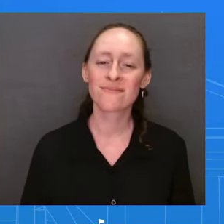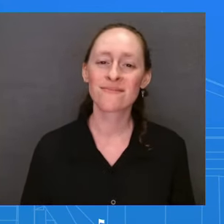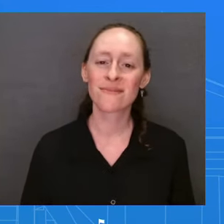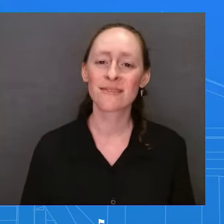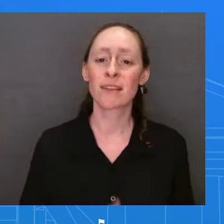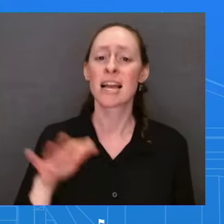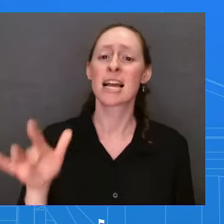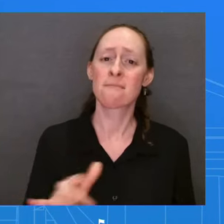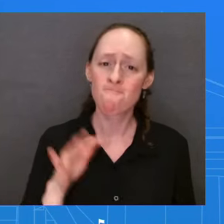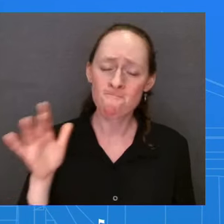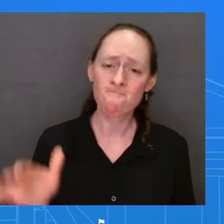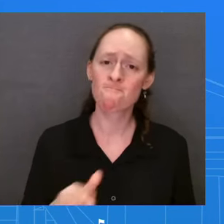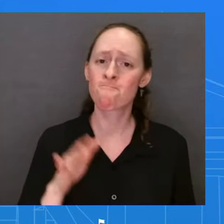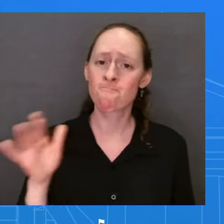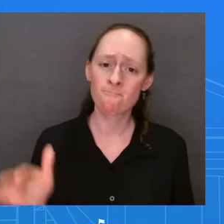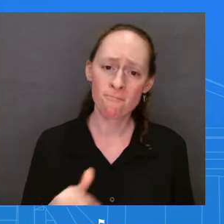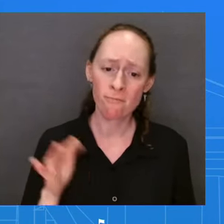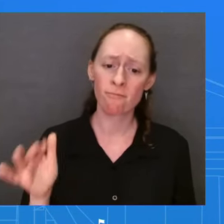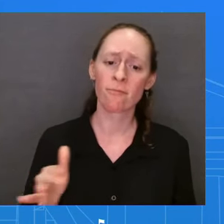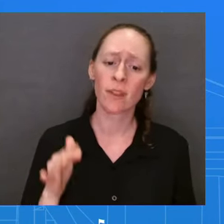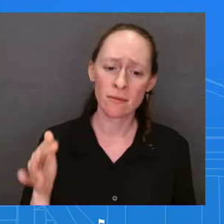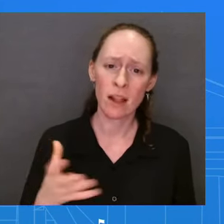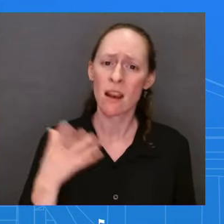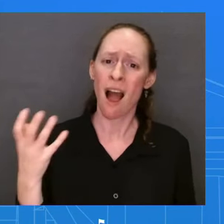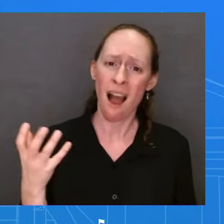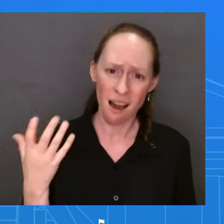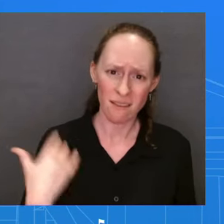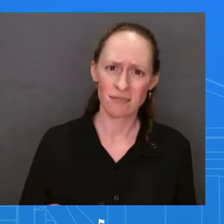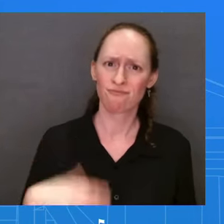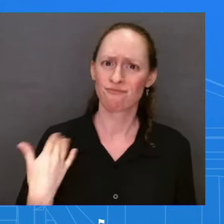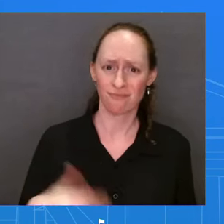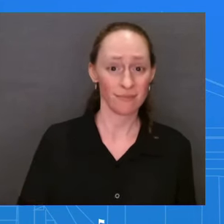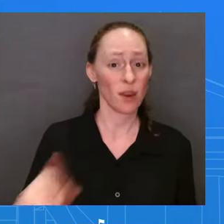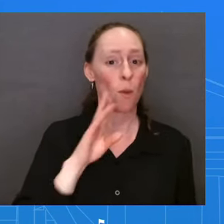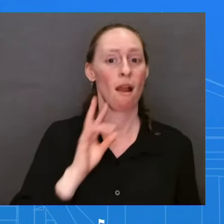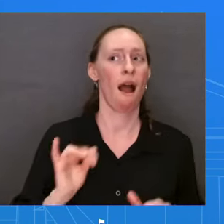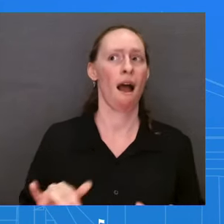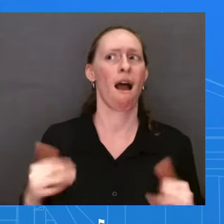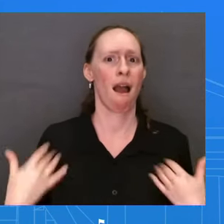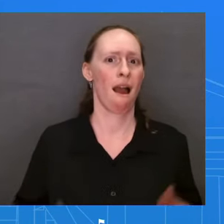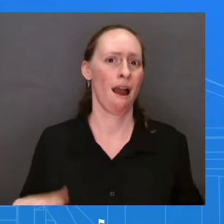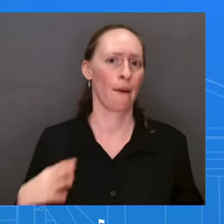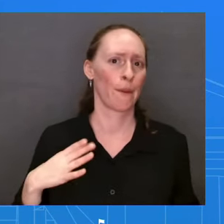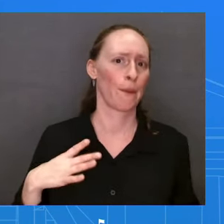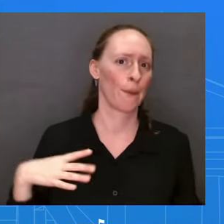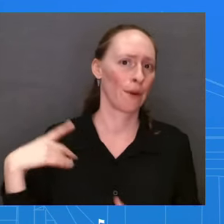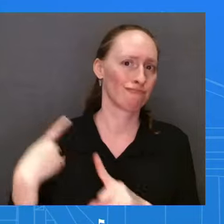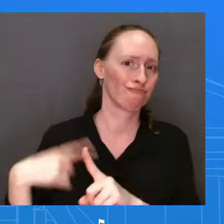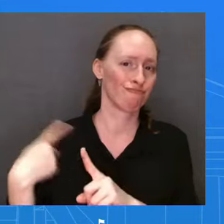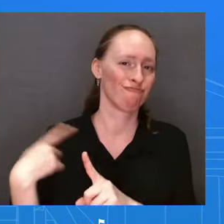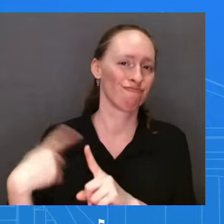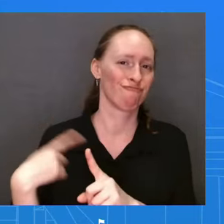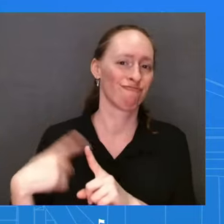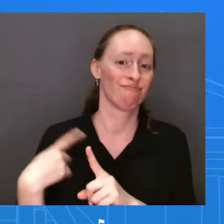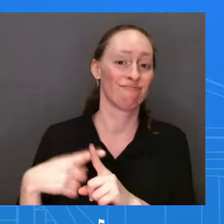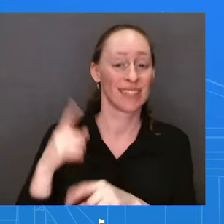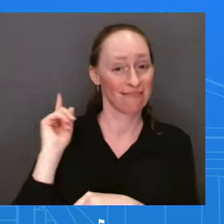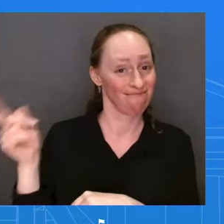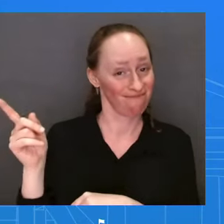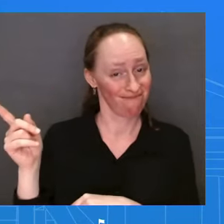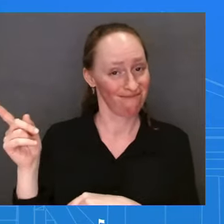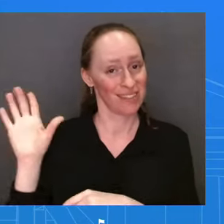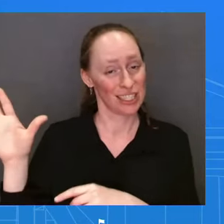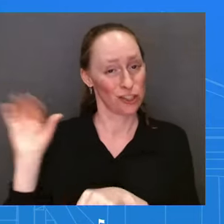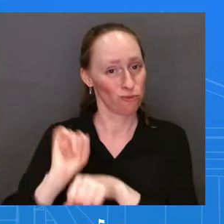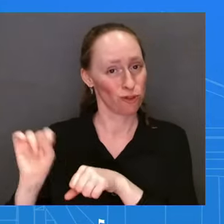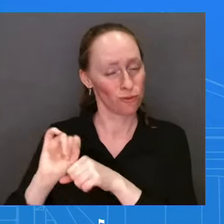lot of reasons to see positive signs in this economy as a result of what the President has done, and we want to keep that going. Go ahead, Jerry. Thank